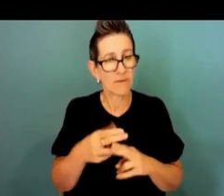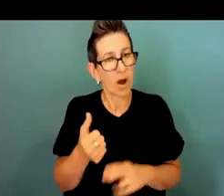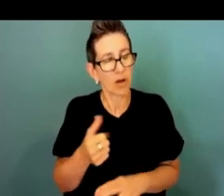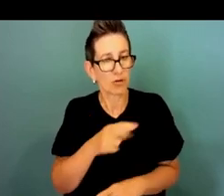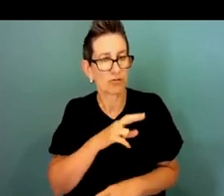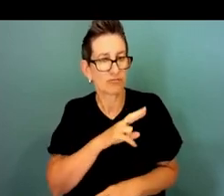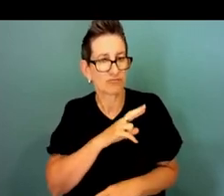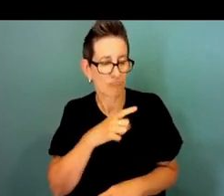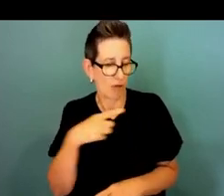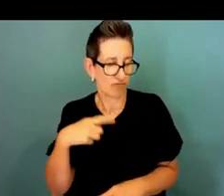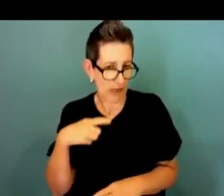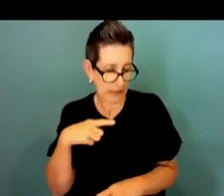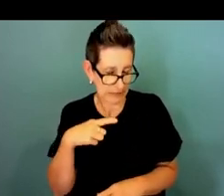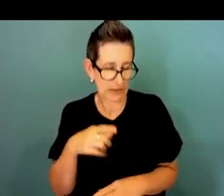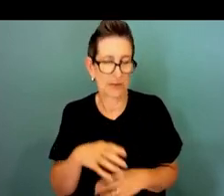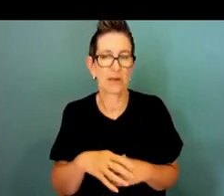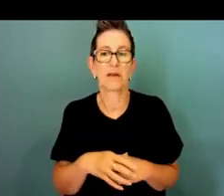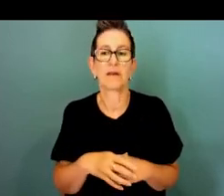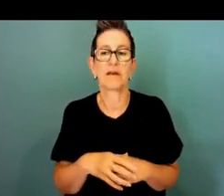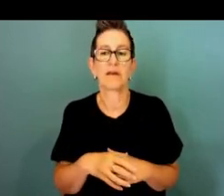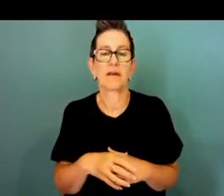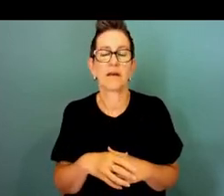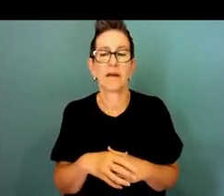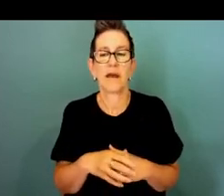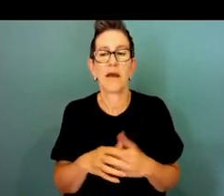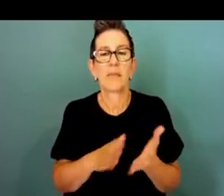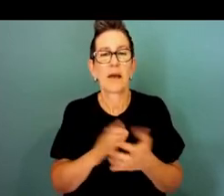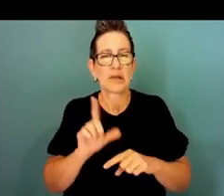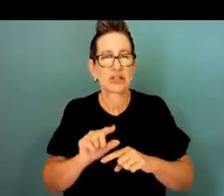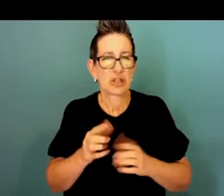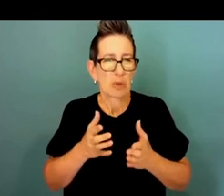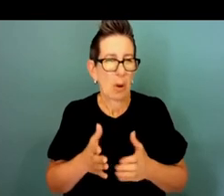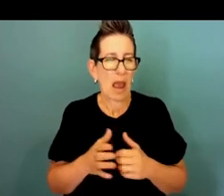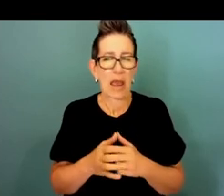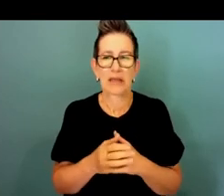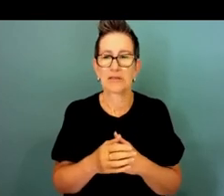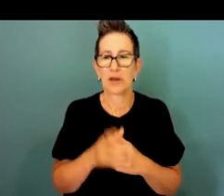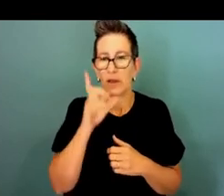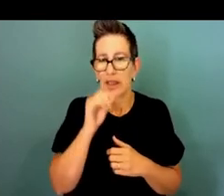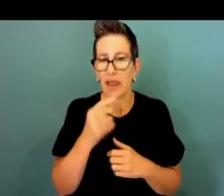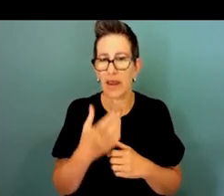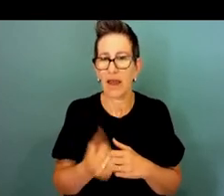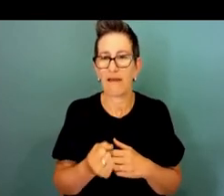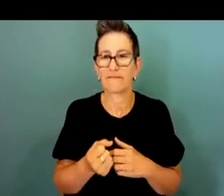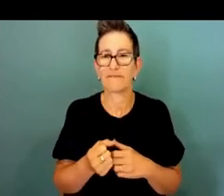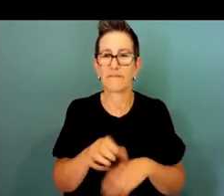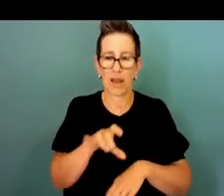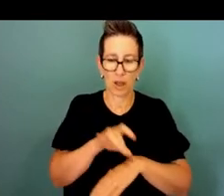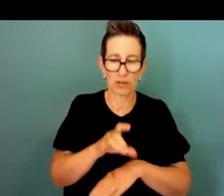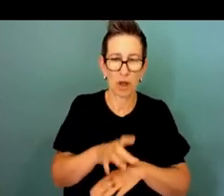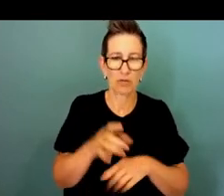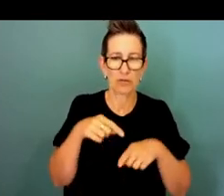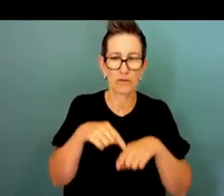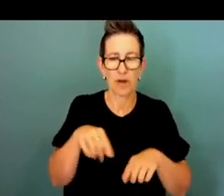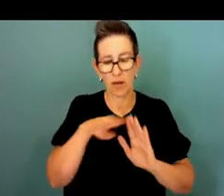more value out of how we work with consultants so along the lines of a consulting playbook for example that just helps all of